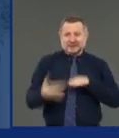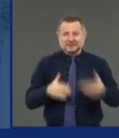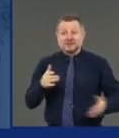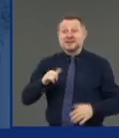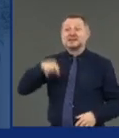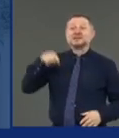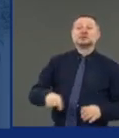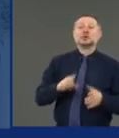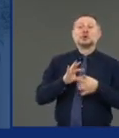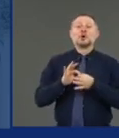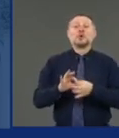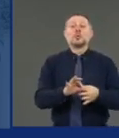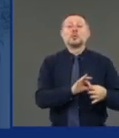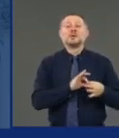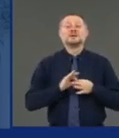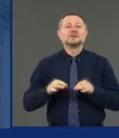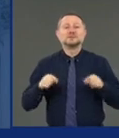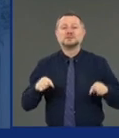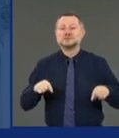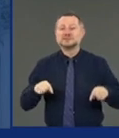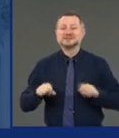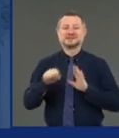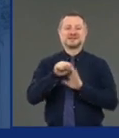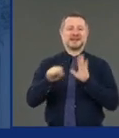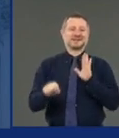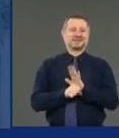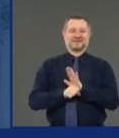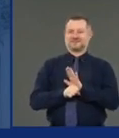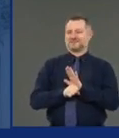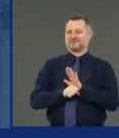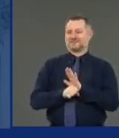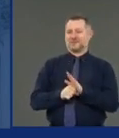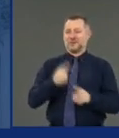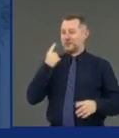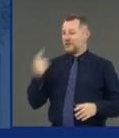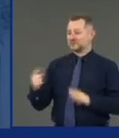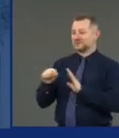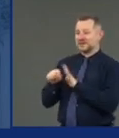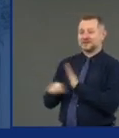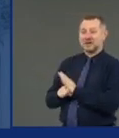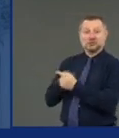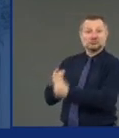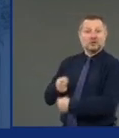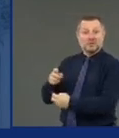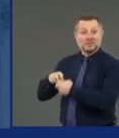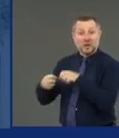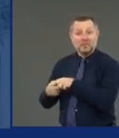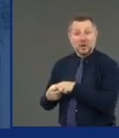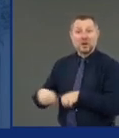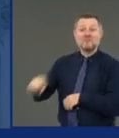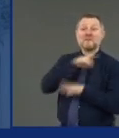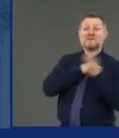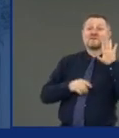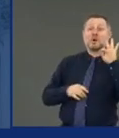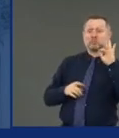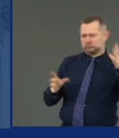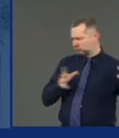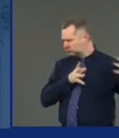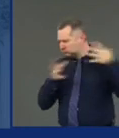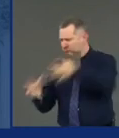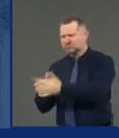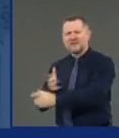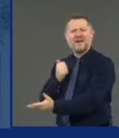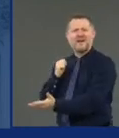States. And when one state has a problem, the other states help. I was in the federal government for eight years.